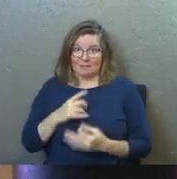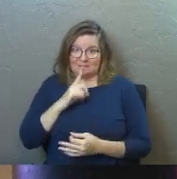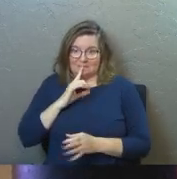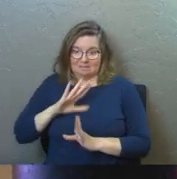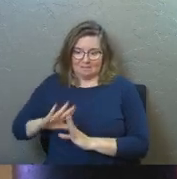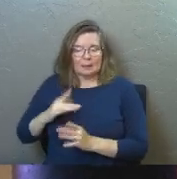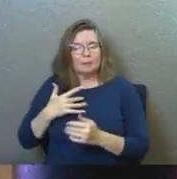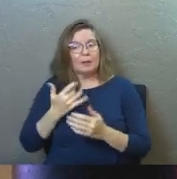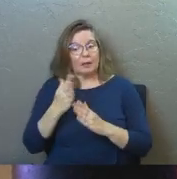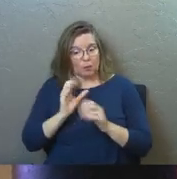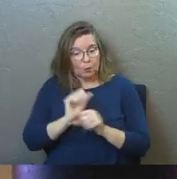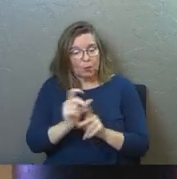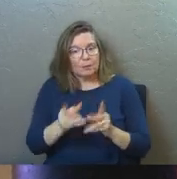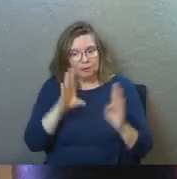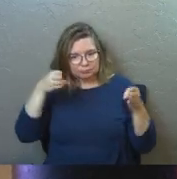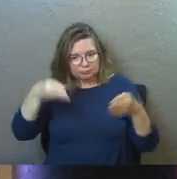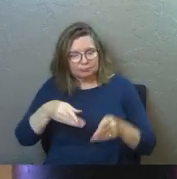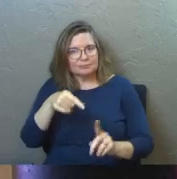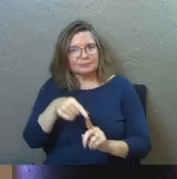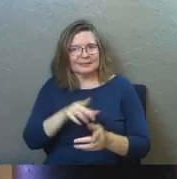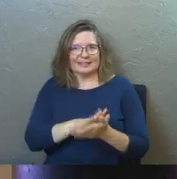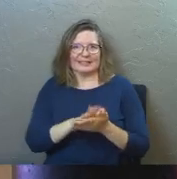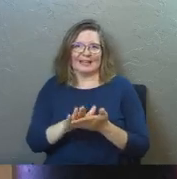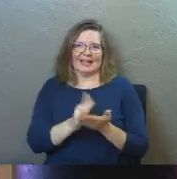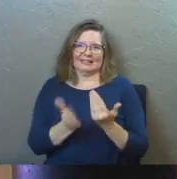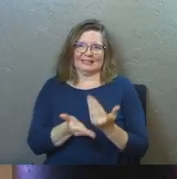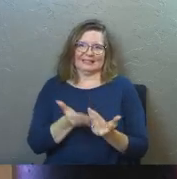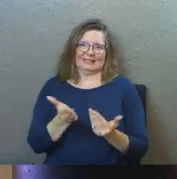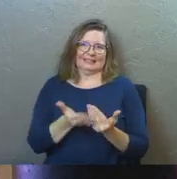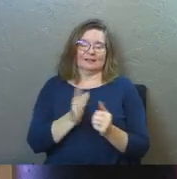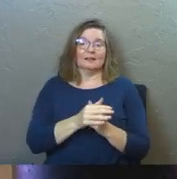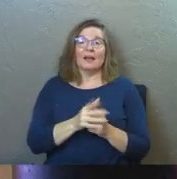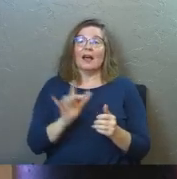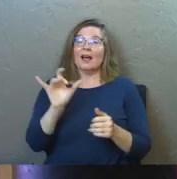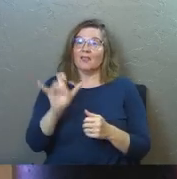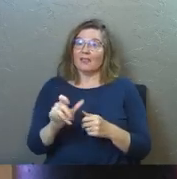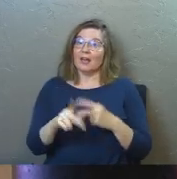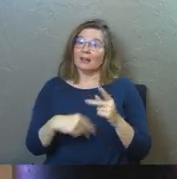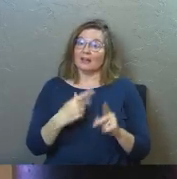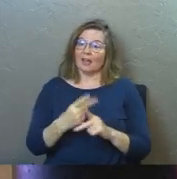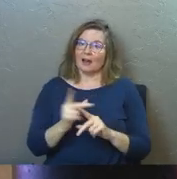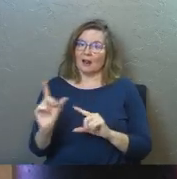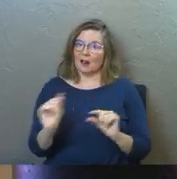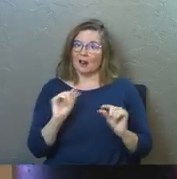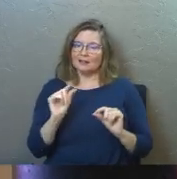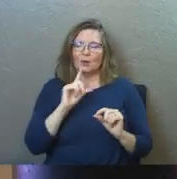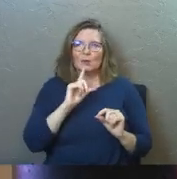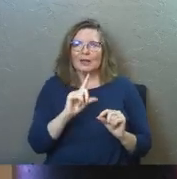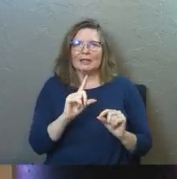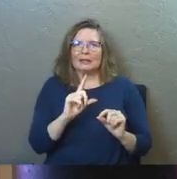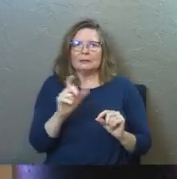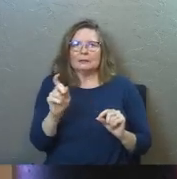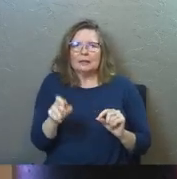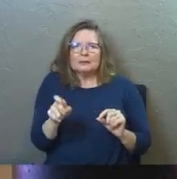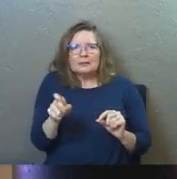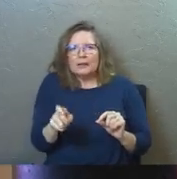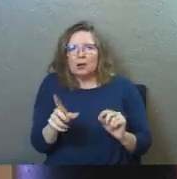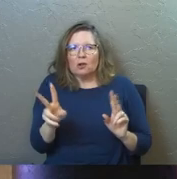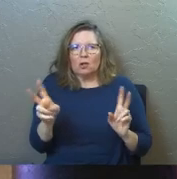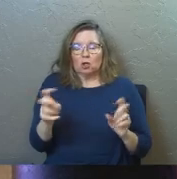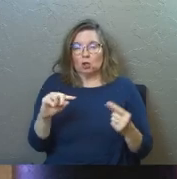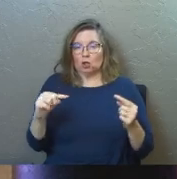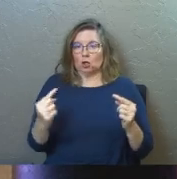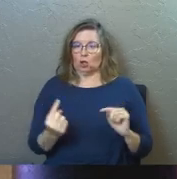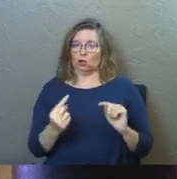yet, but like just in the workplace, let's keep it nice and easy, and that kind of scuttlebutt, that doesn't really necessarily